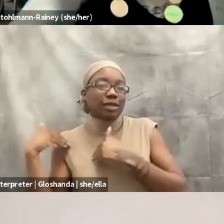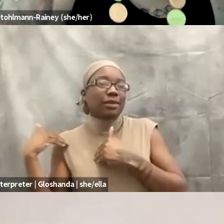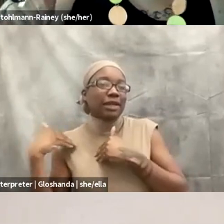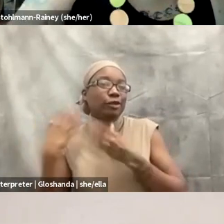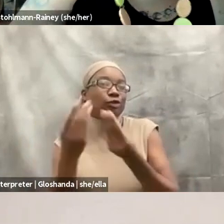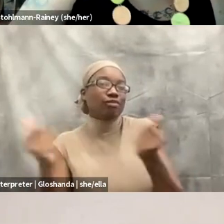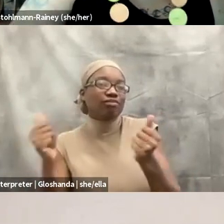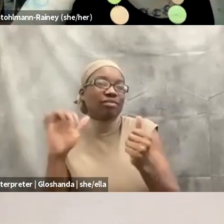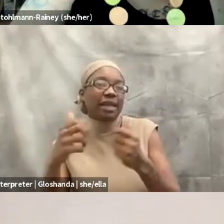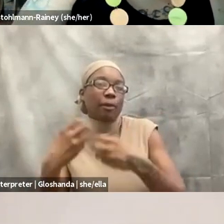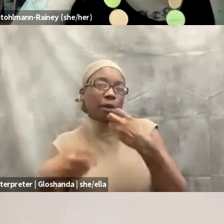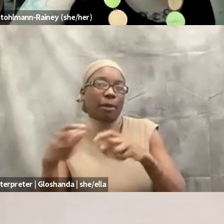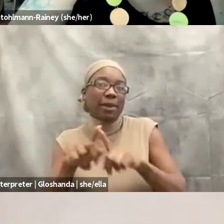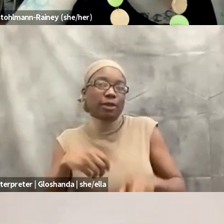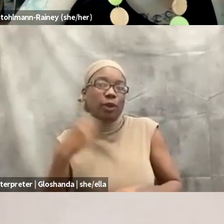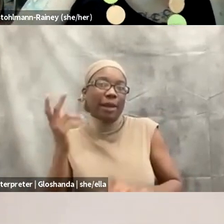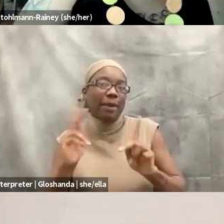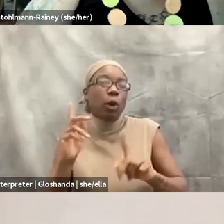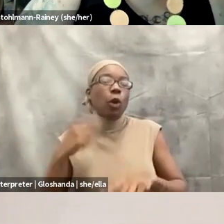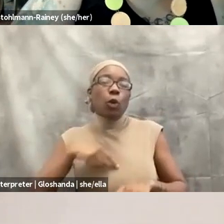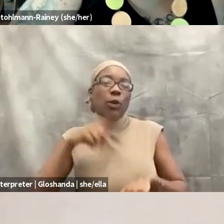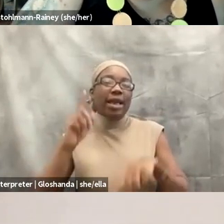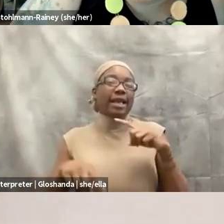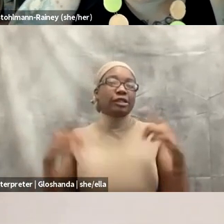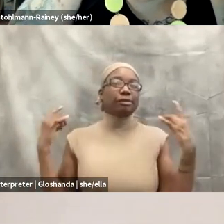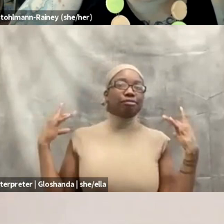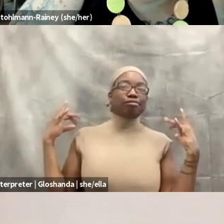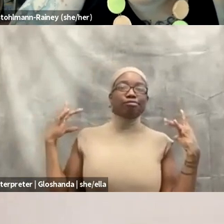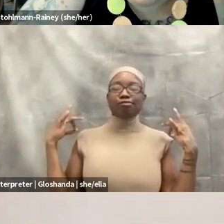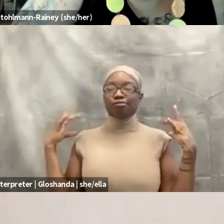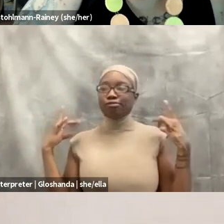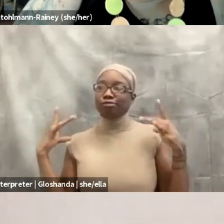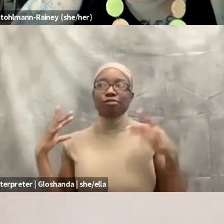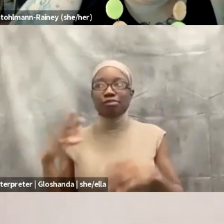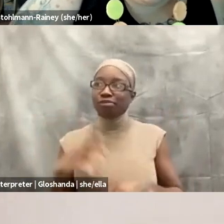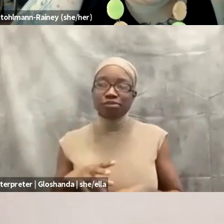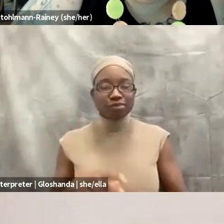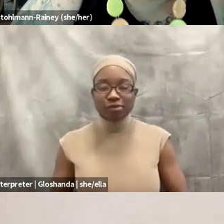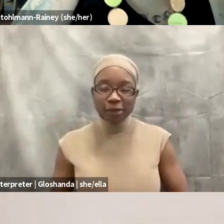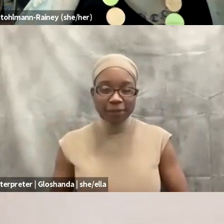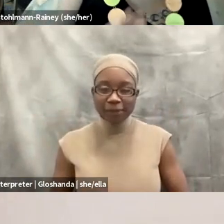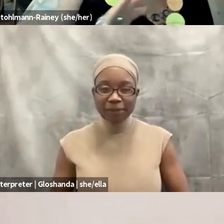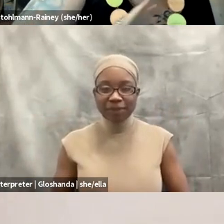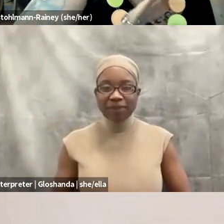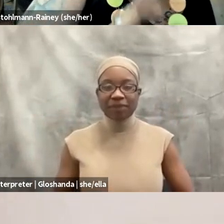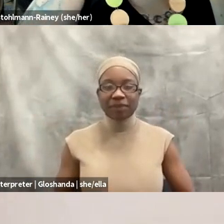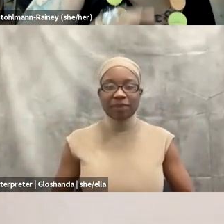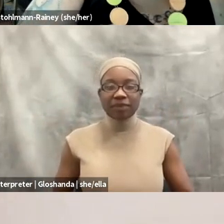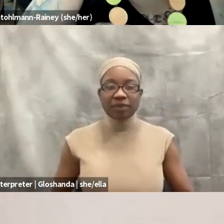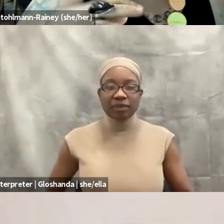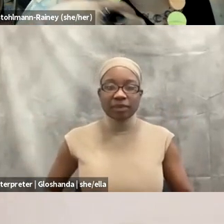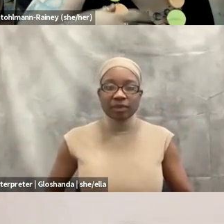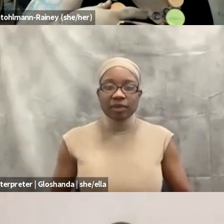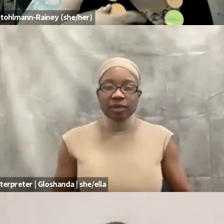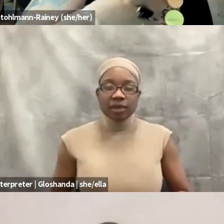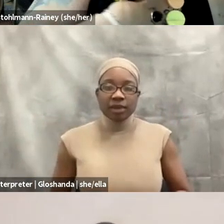Um, and we, like, we don't get to be complicit in the ways, um, that we are. So, um, and like anytime